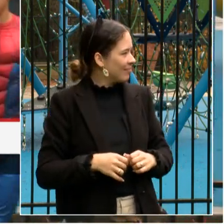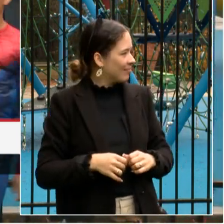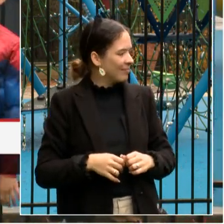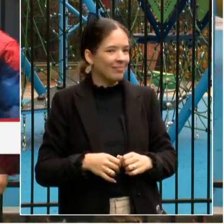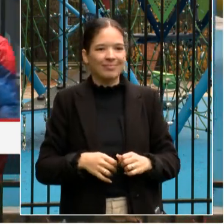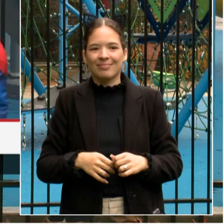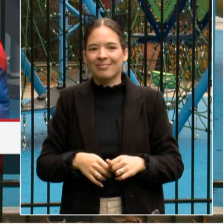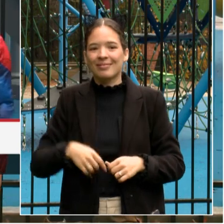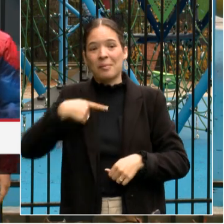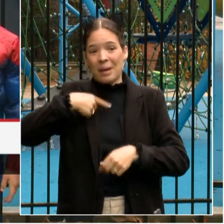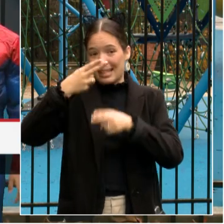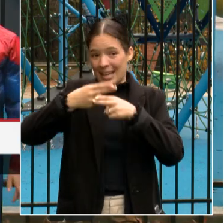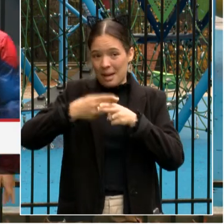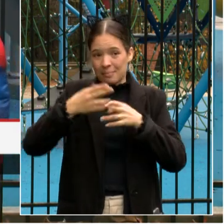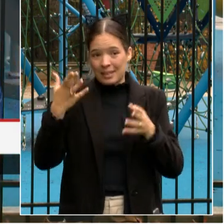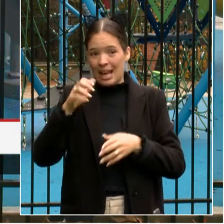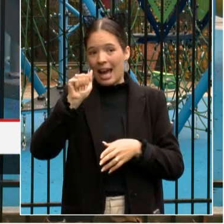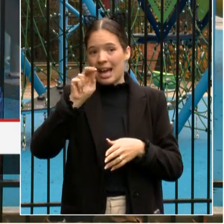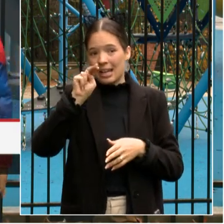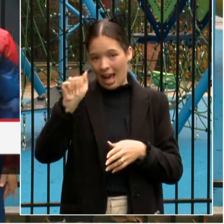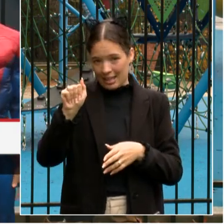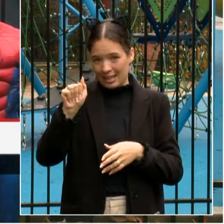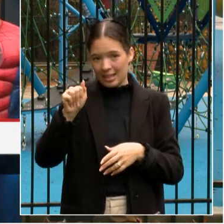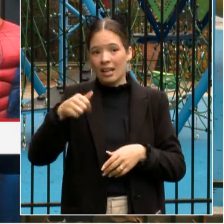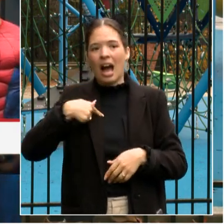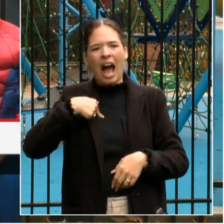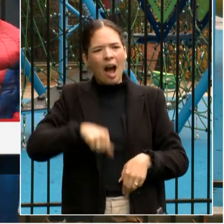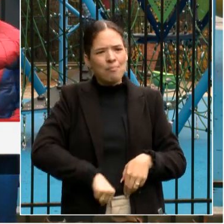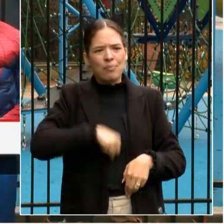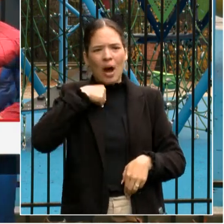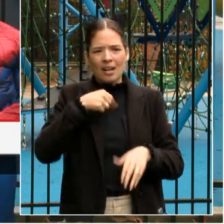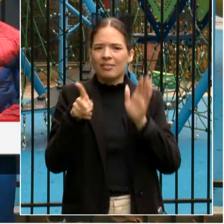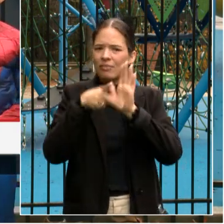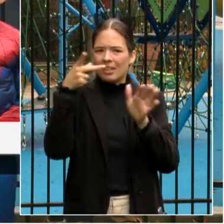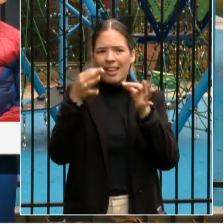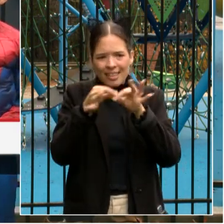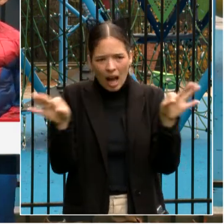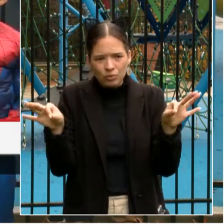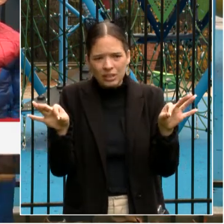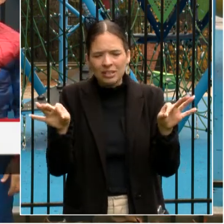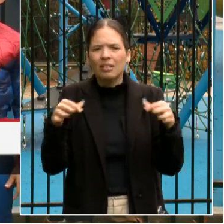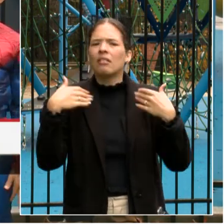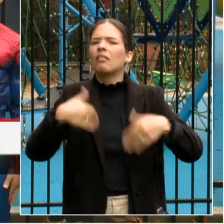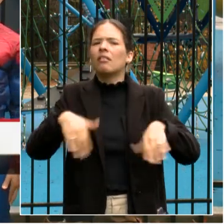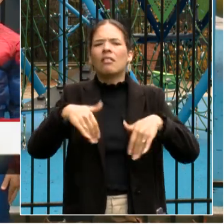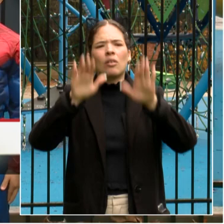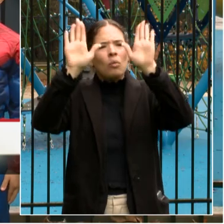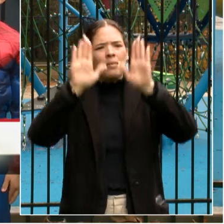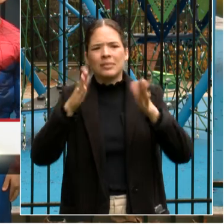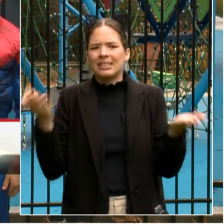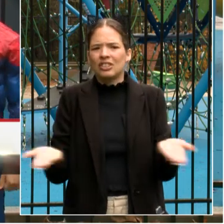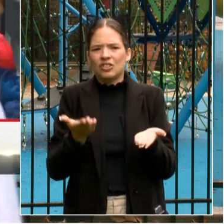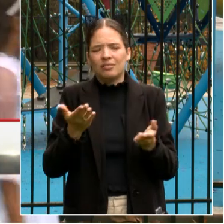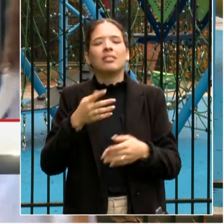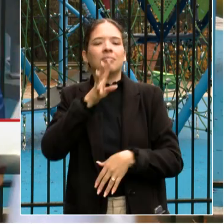My name is Ana Tesma. I'm proud to be bilingual and have so many amazing friends. Bienvenida.